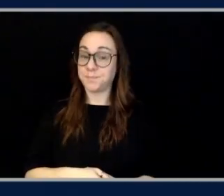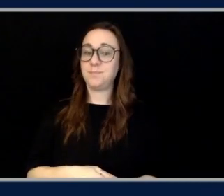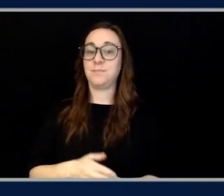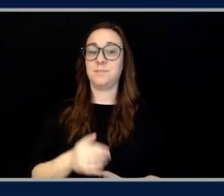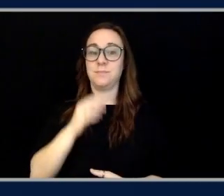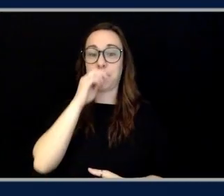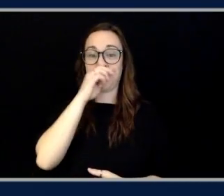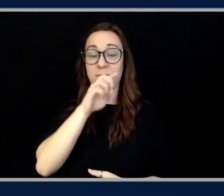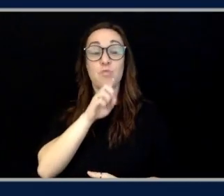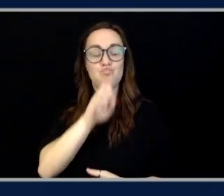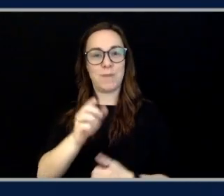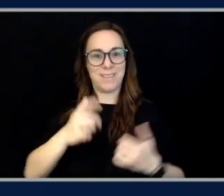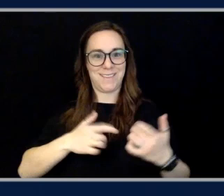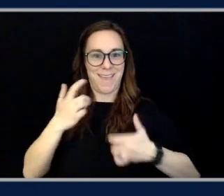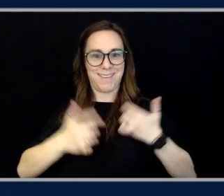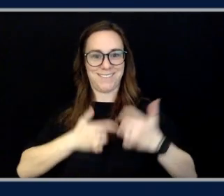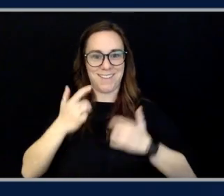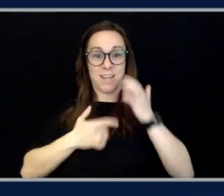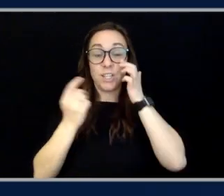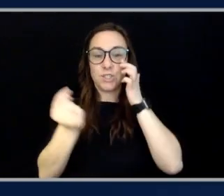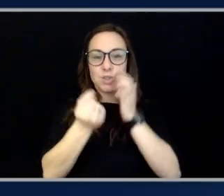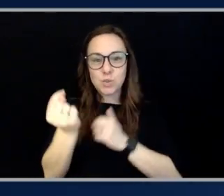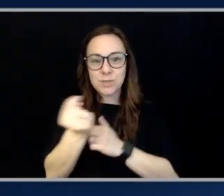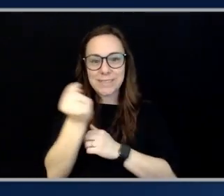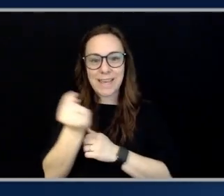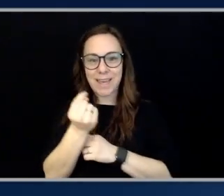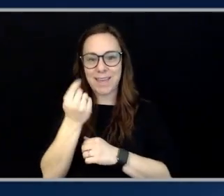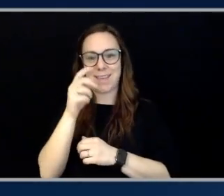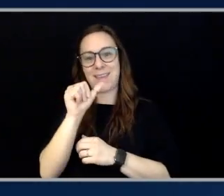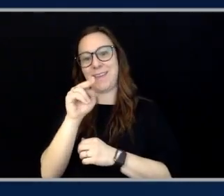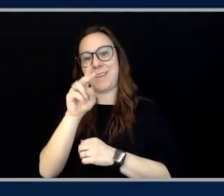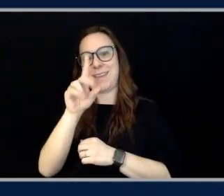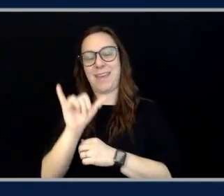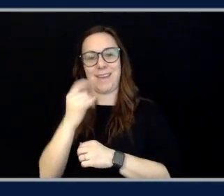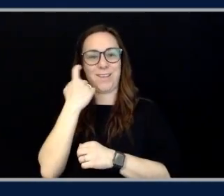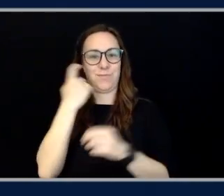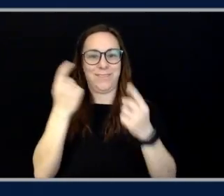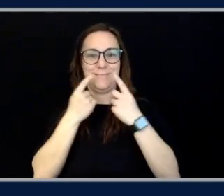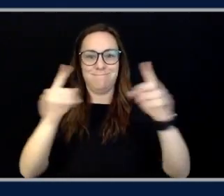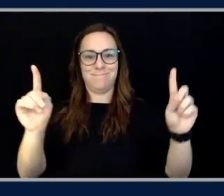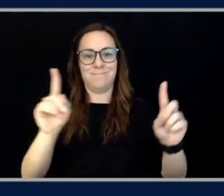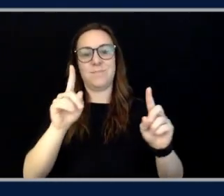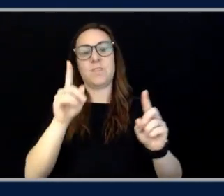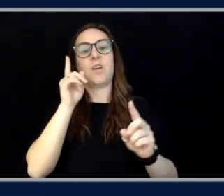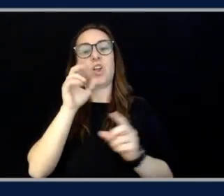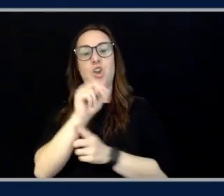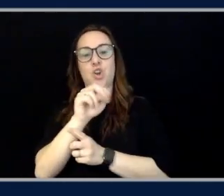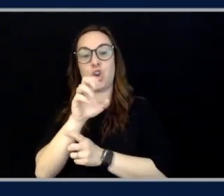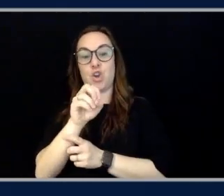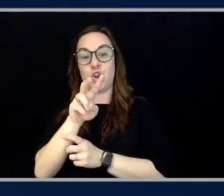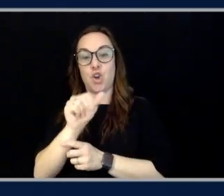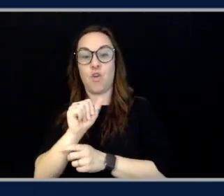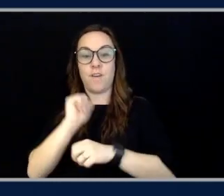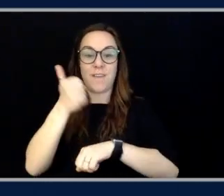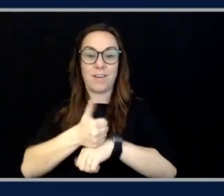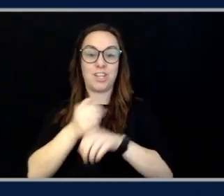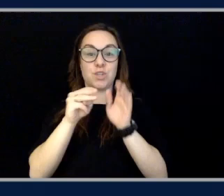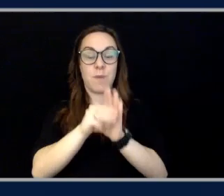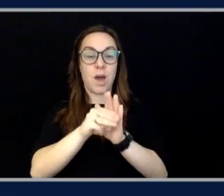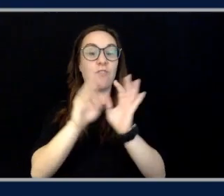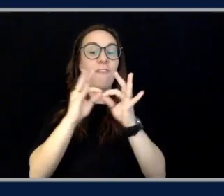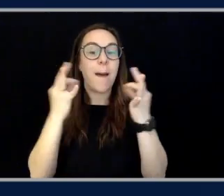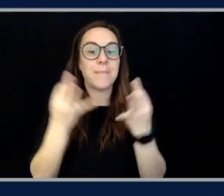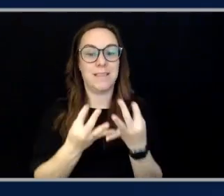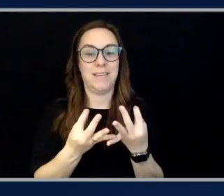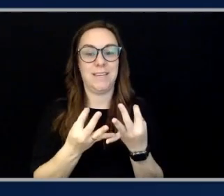On Tuesday, Andy announced the Amazon Nova foundation model family. He introduced two categories of models. One we